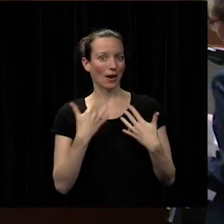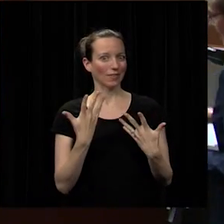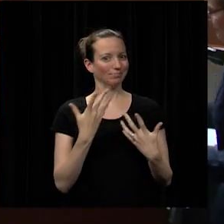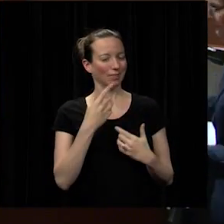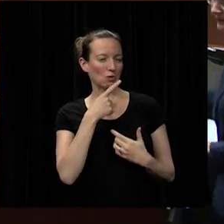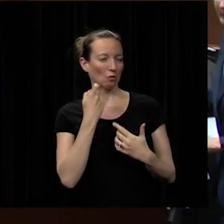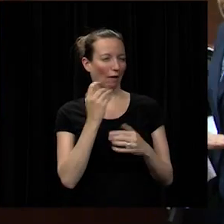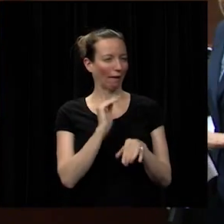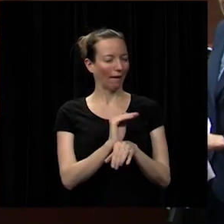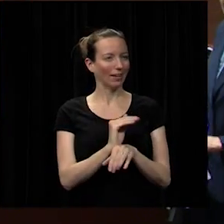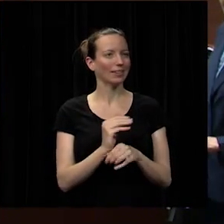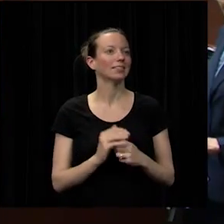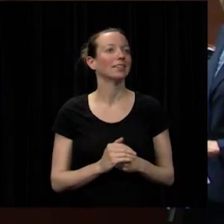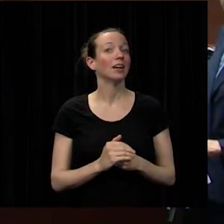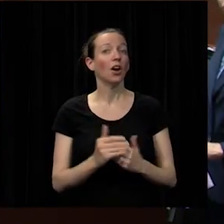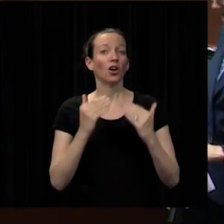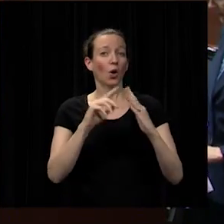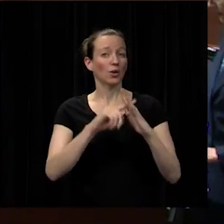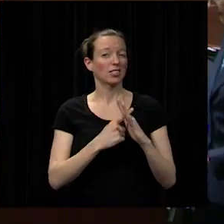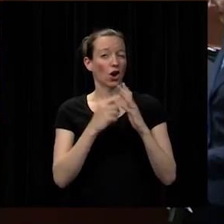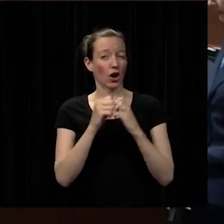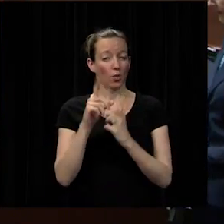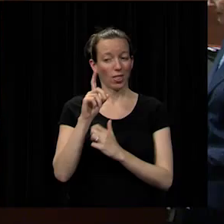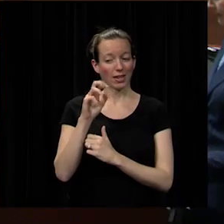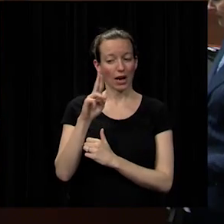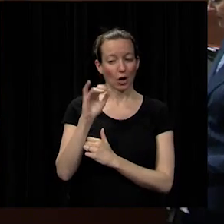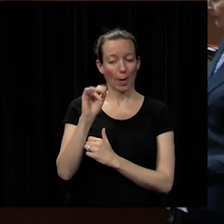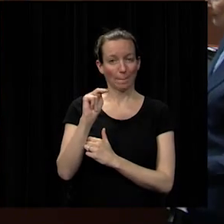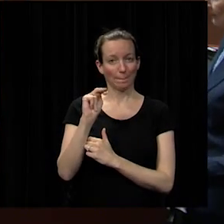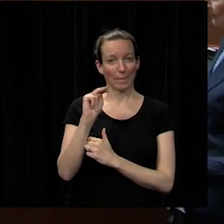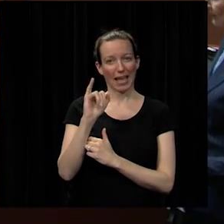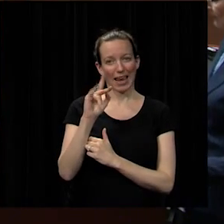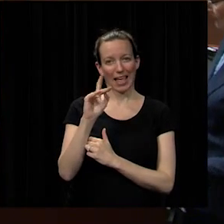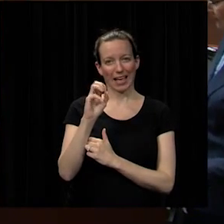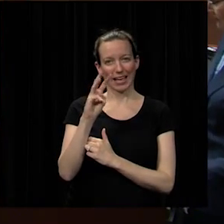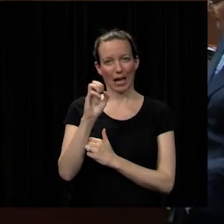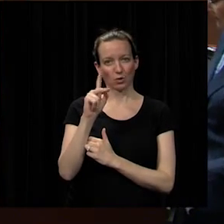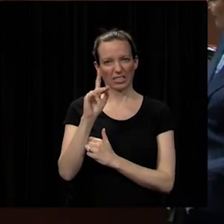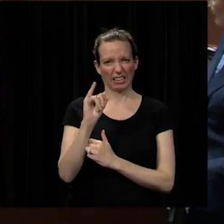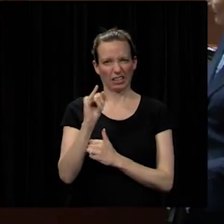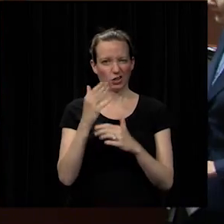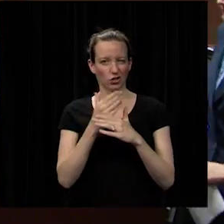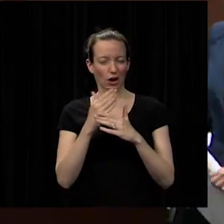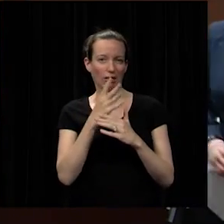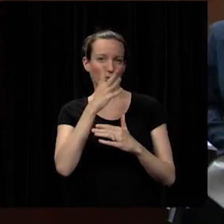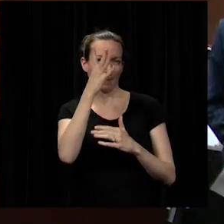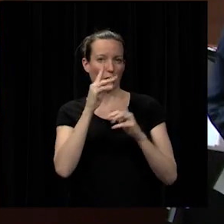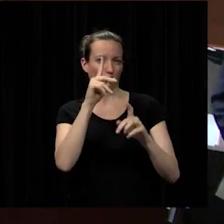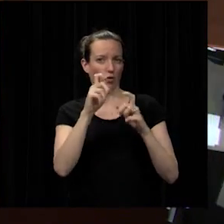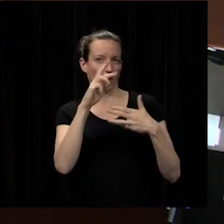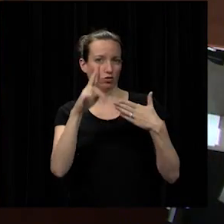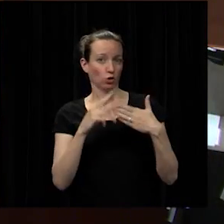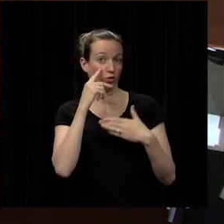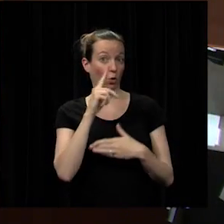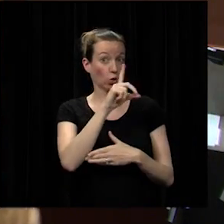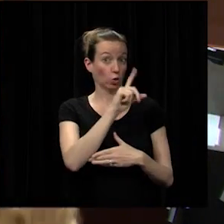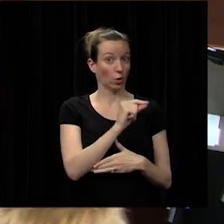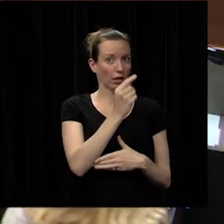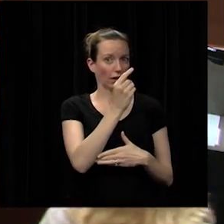we're going to start out with dr. banikowski sharing with us the parent survey results for 2014-2015